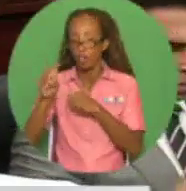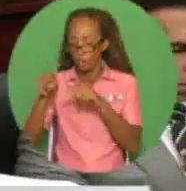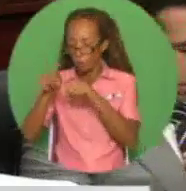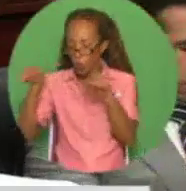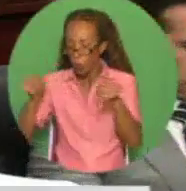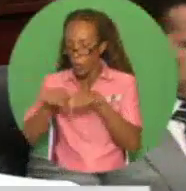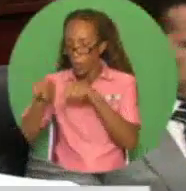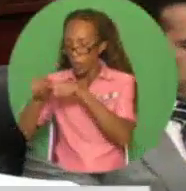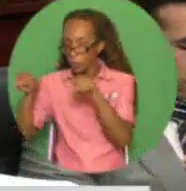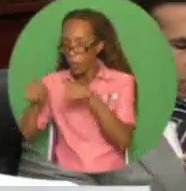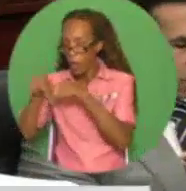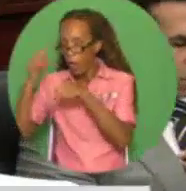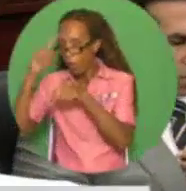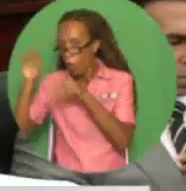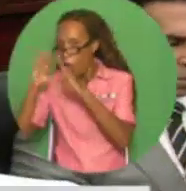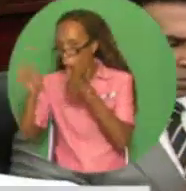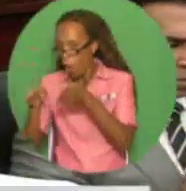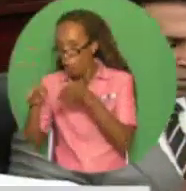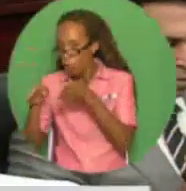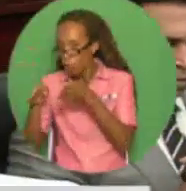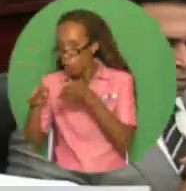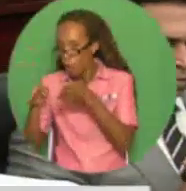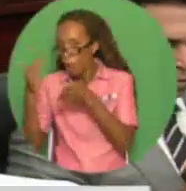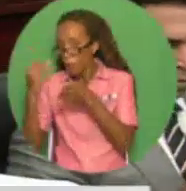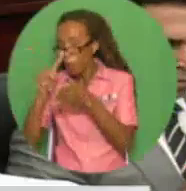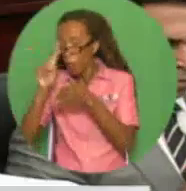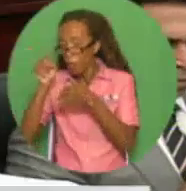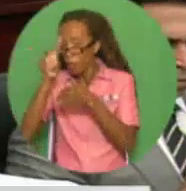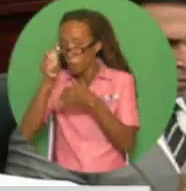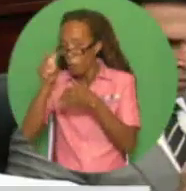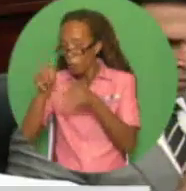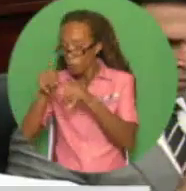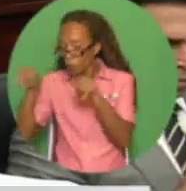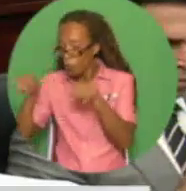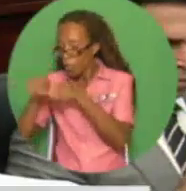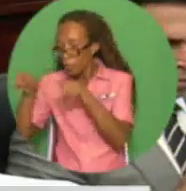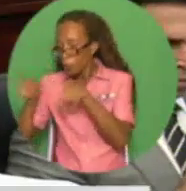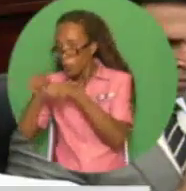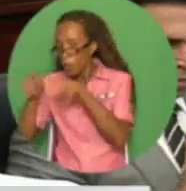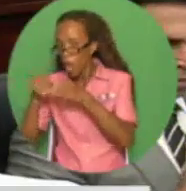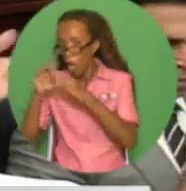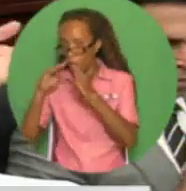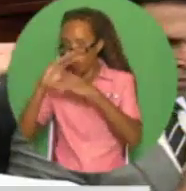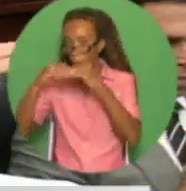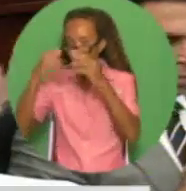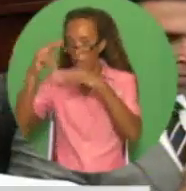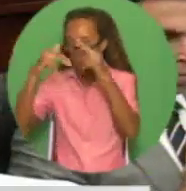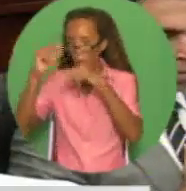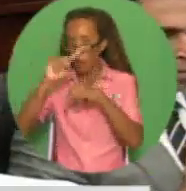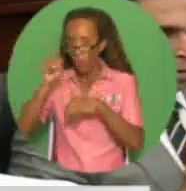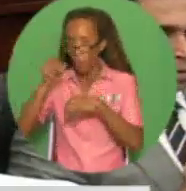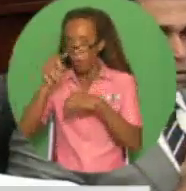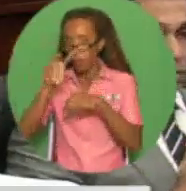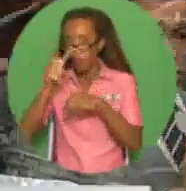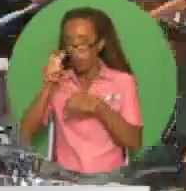construction from $1,200 per square foot. Madam Speaker,